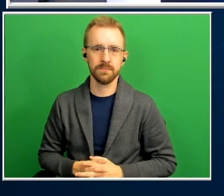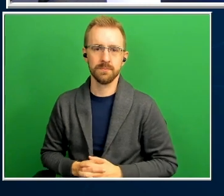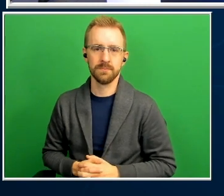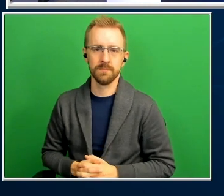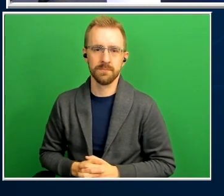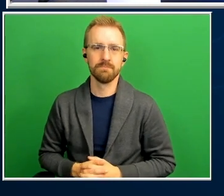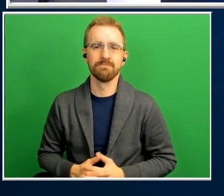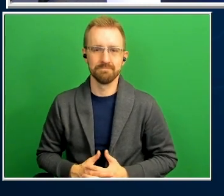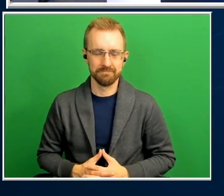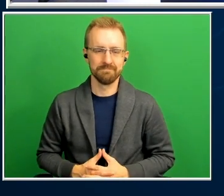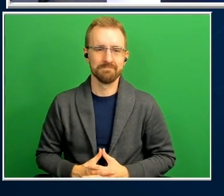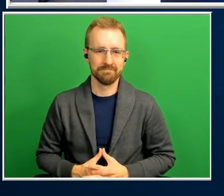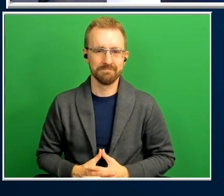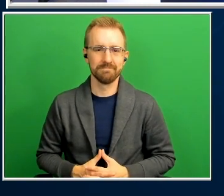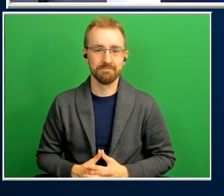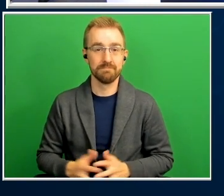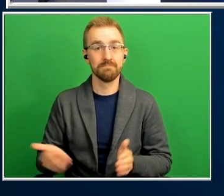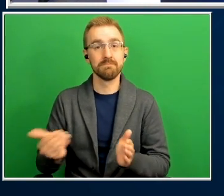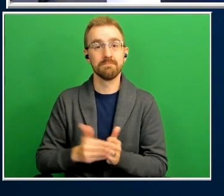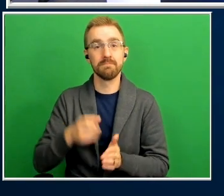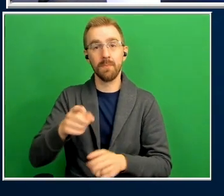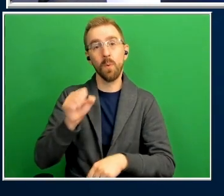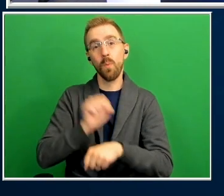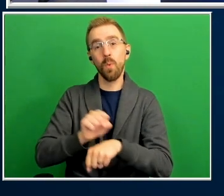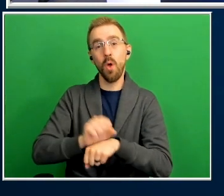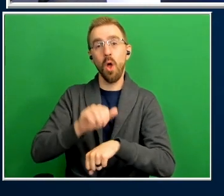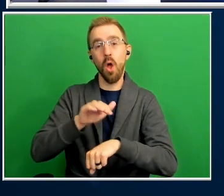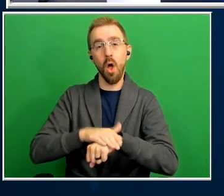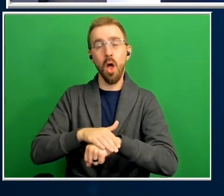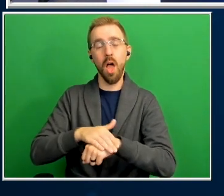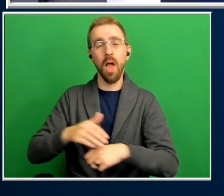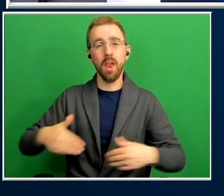again this one we're working on some thoracic mobility